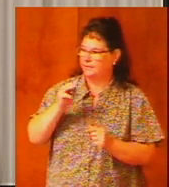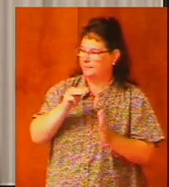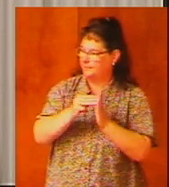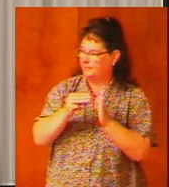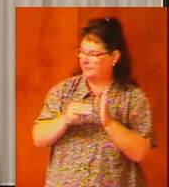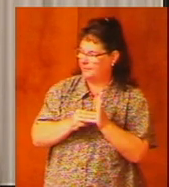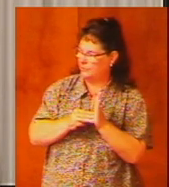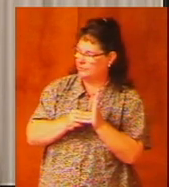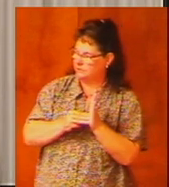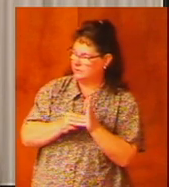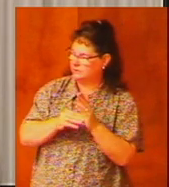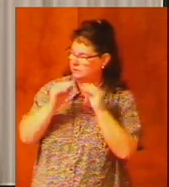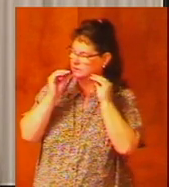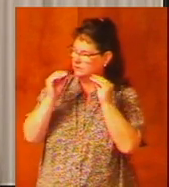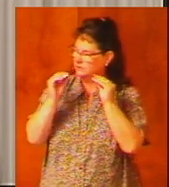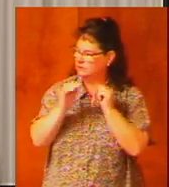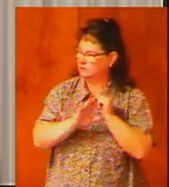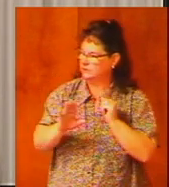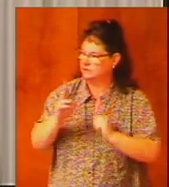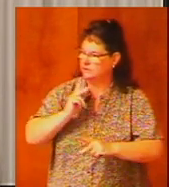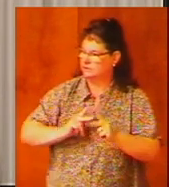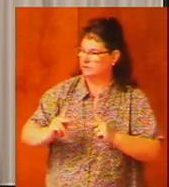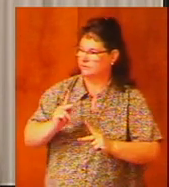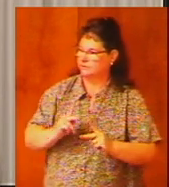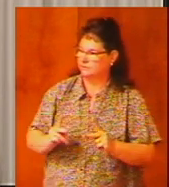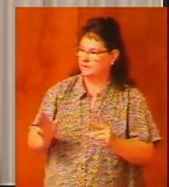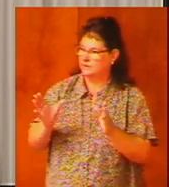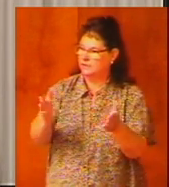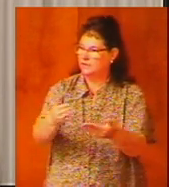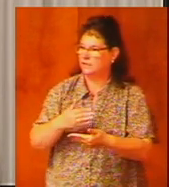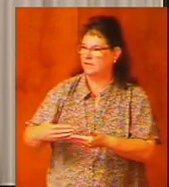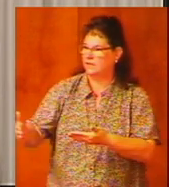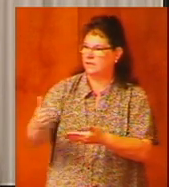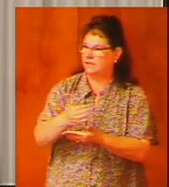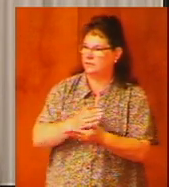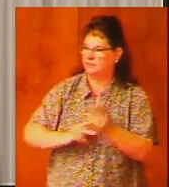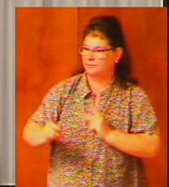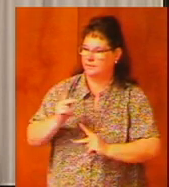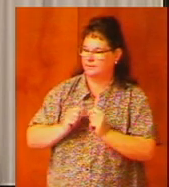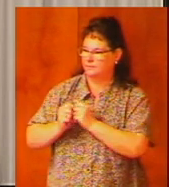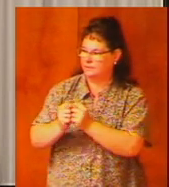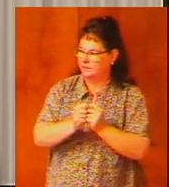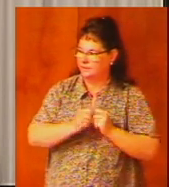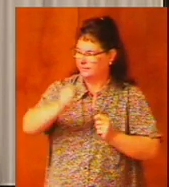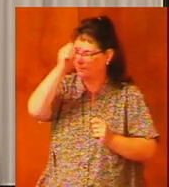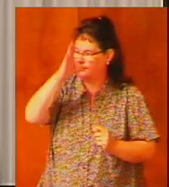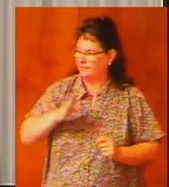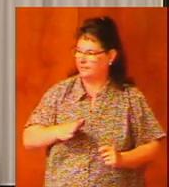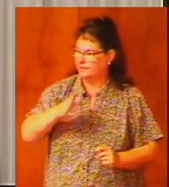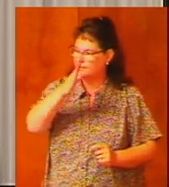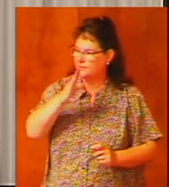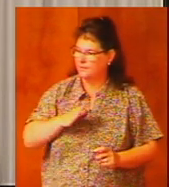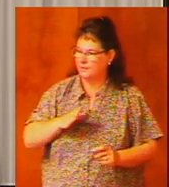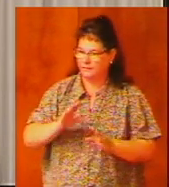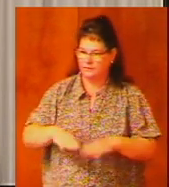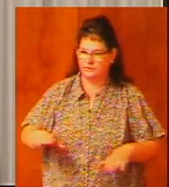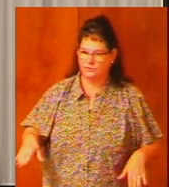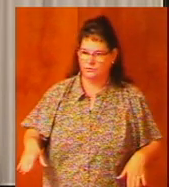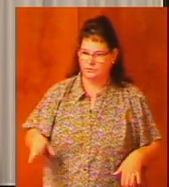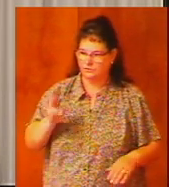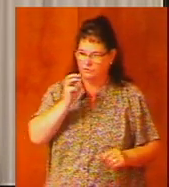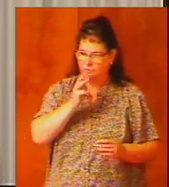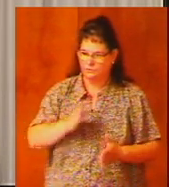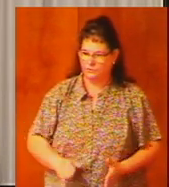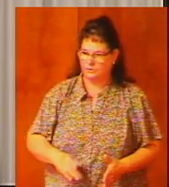instructed his people gather the people together men and women and little ones and the stranger